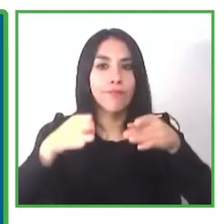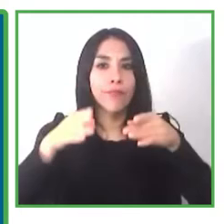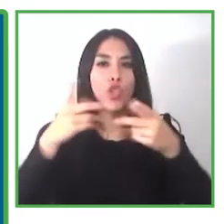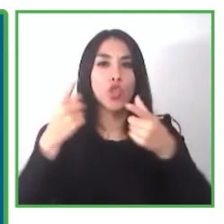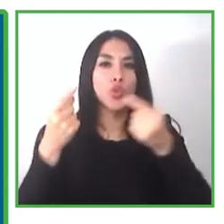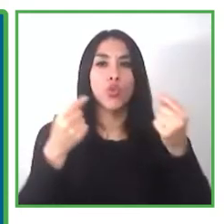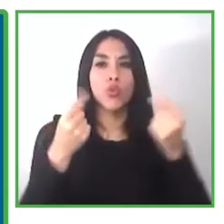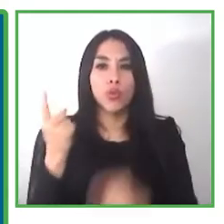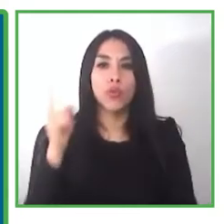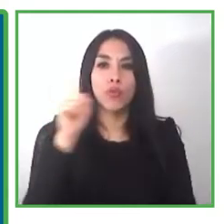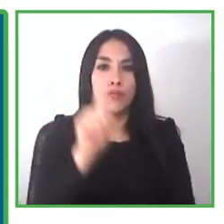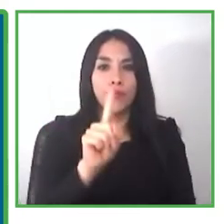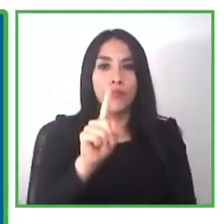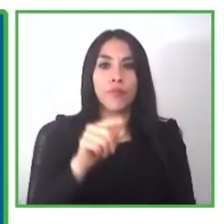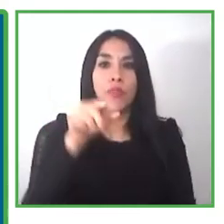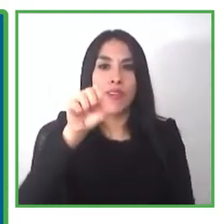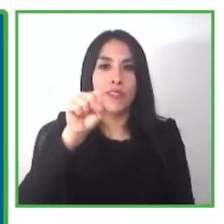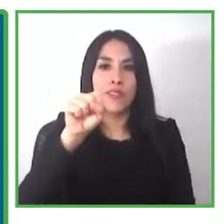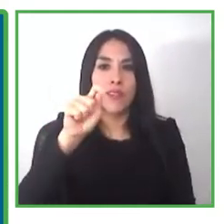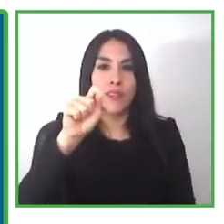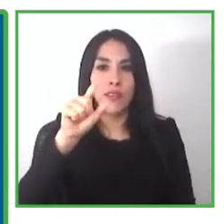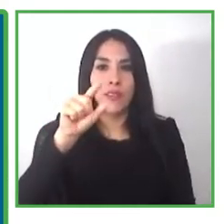stanley we give the floor to you now